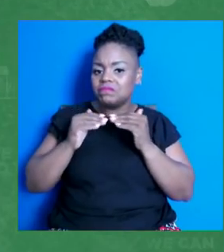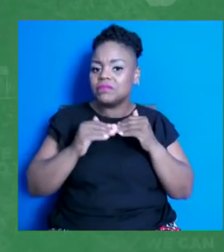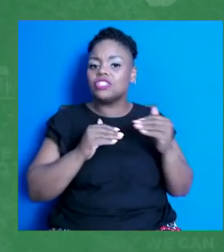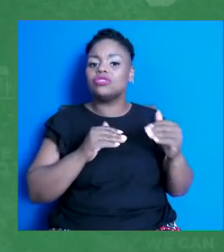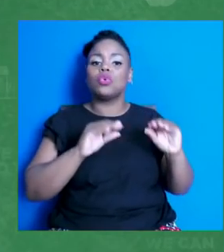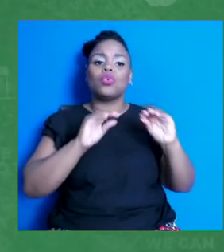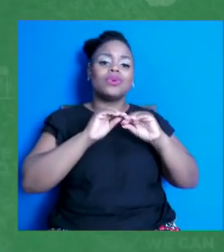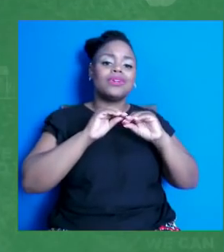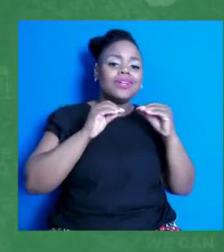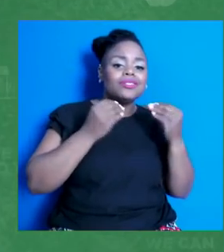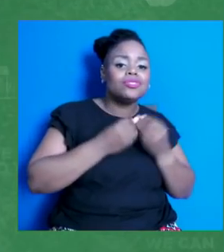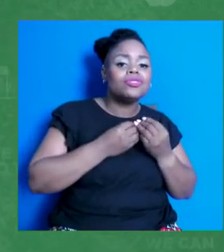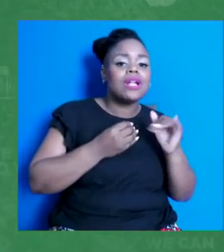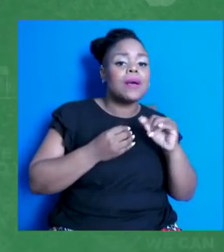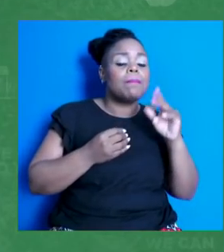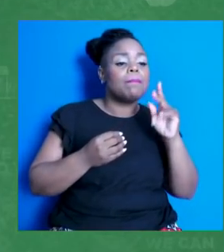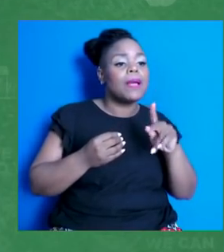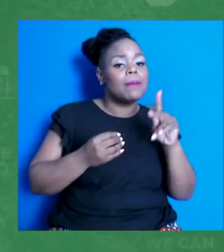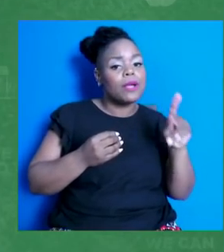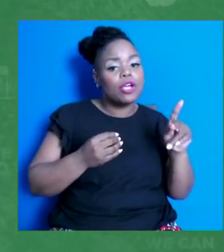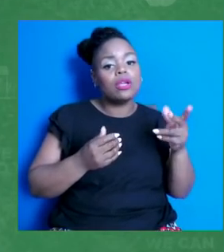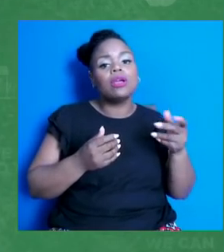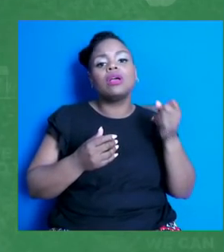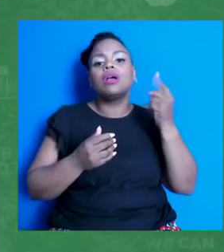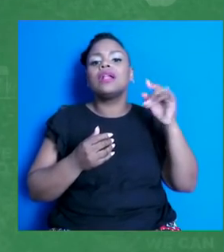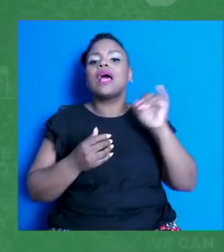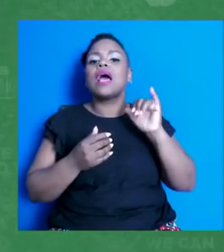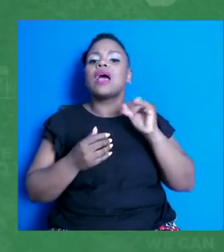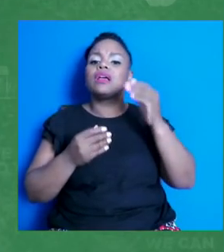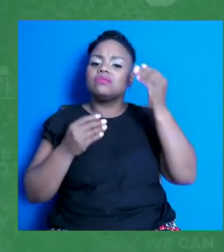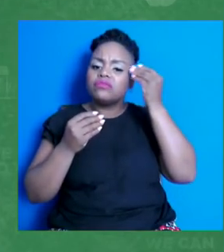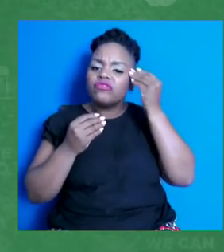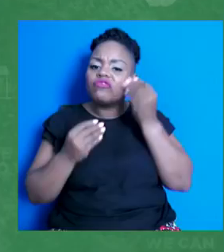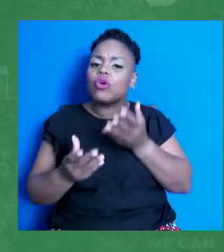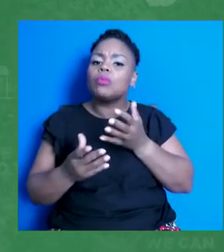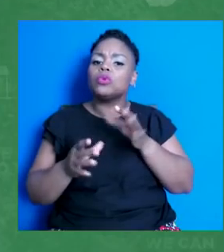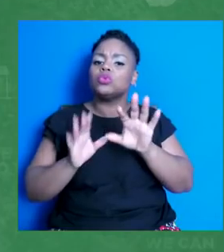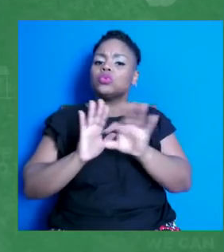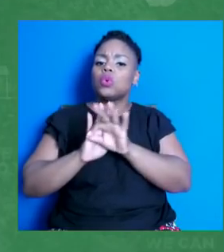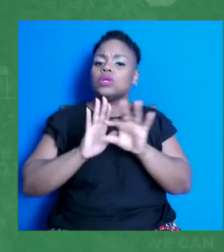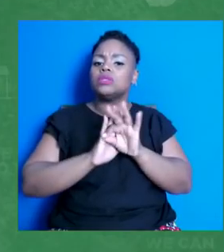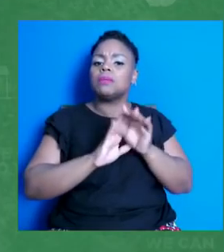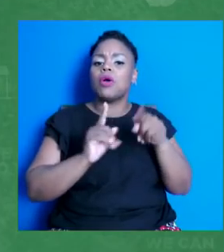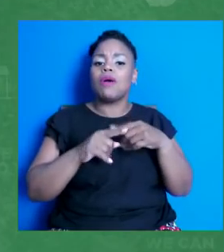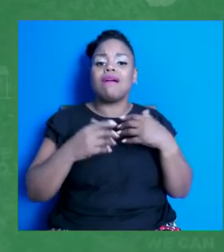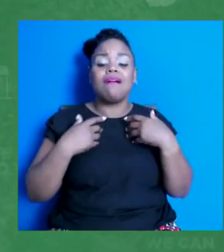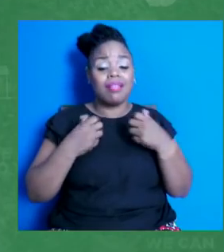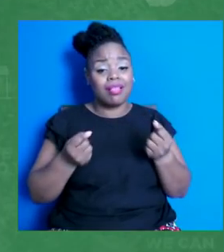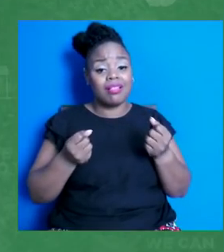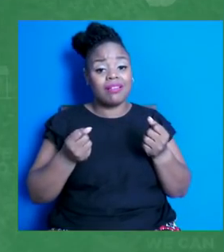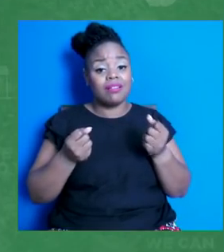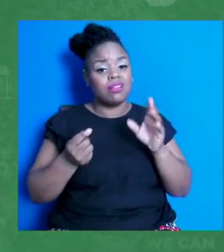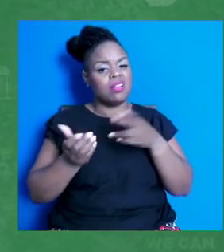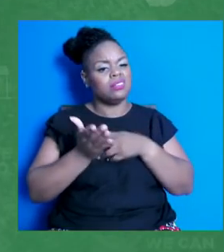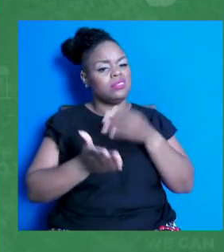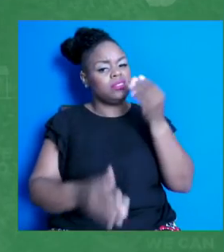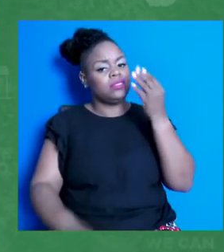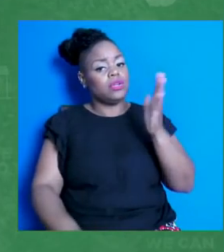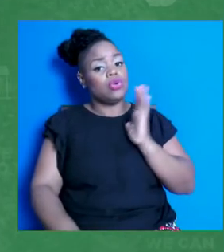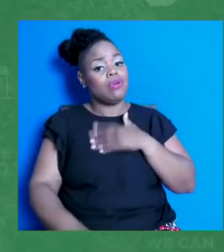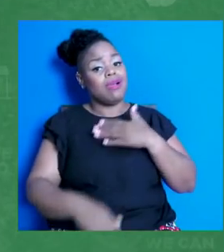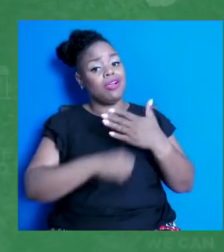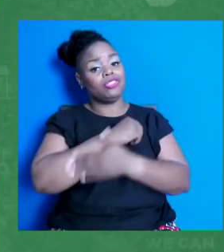so that way they can make informed choices about their health. Let's be frank about this. This country has a deep-rooted history of medical risk racism that has led to